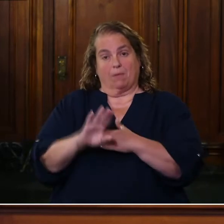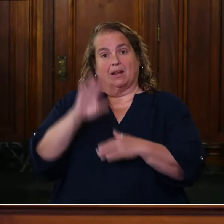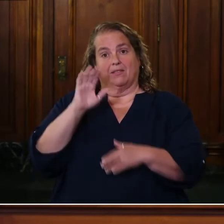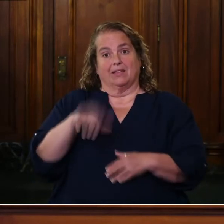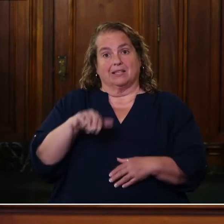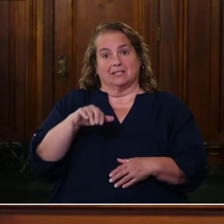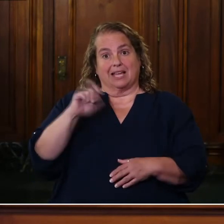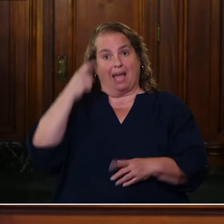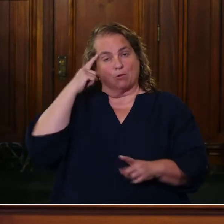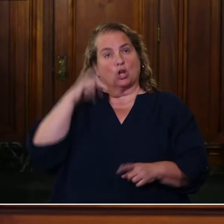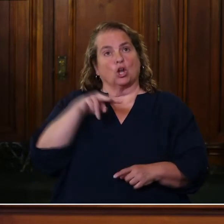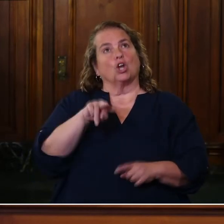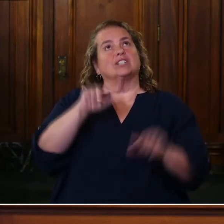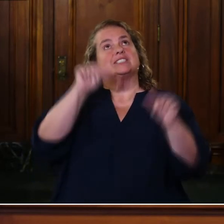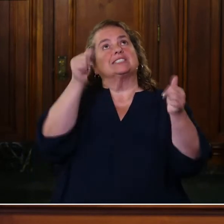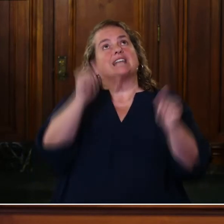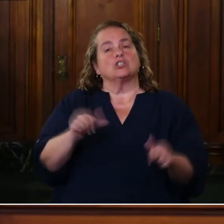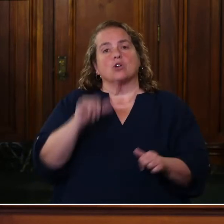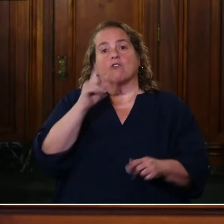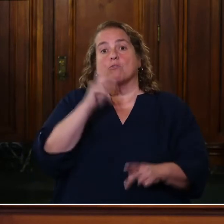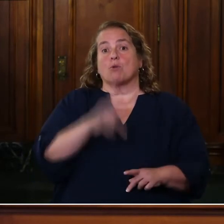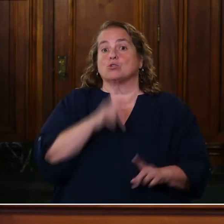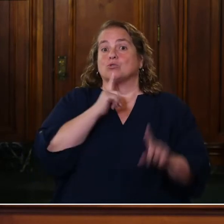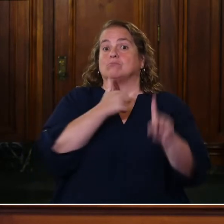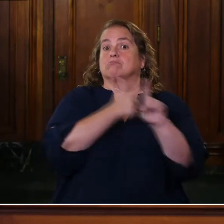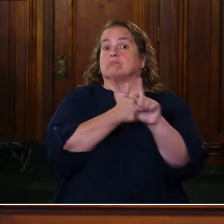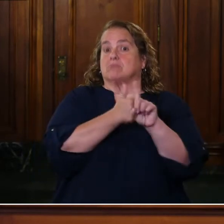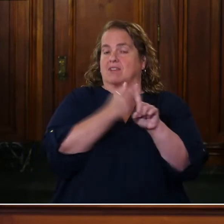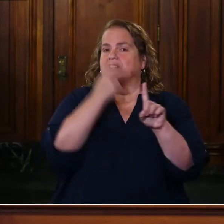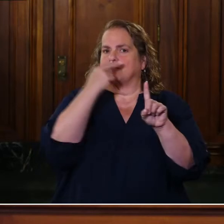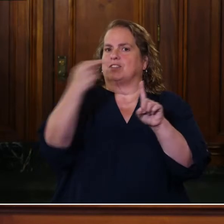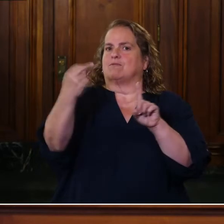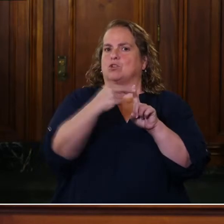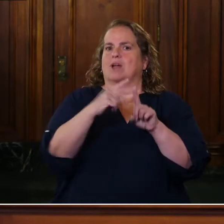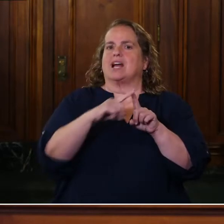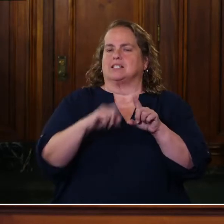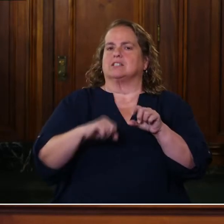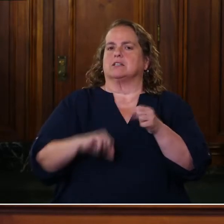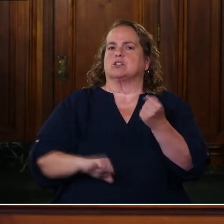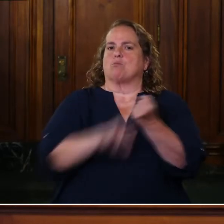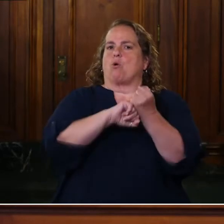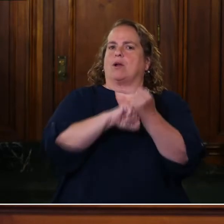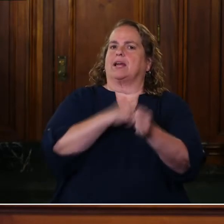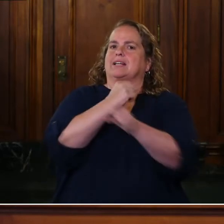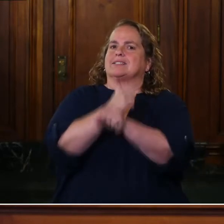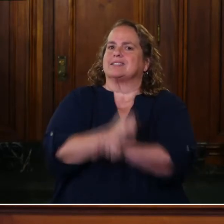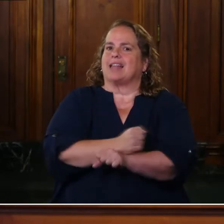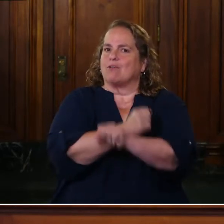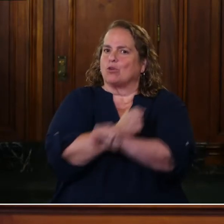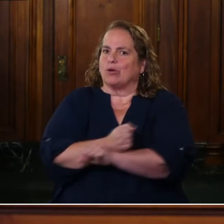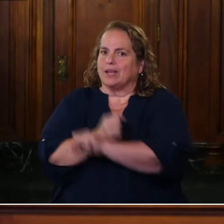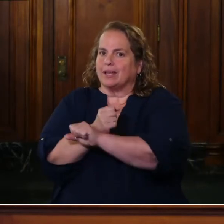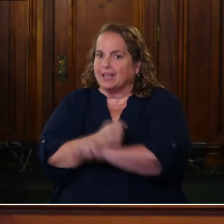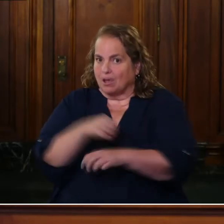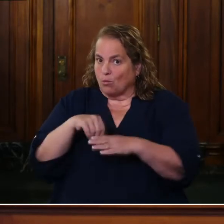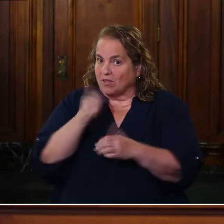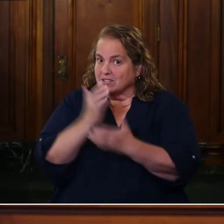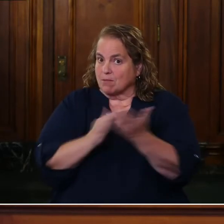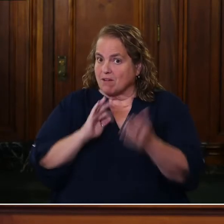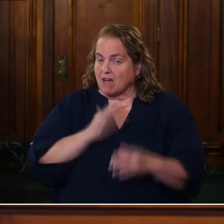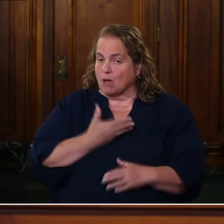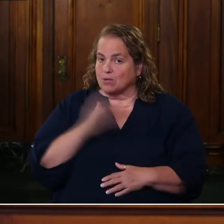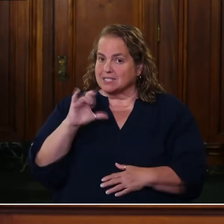statue of, of someone that is rightfully seen as supporting the enslavement of some of our citizens.